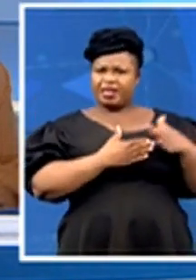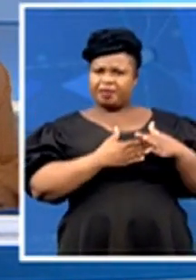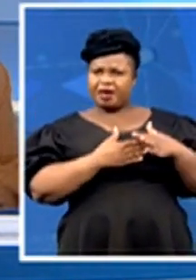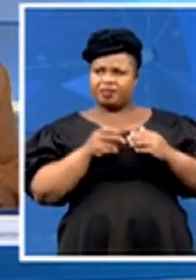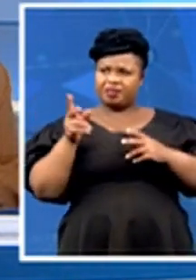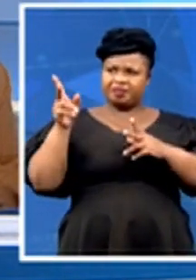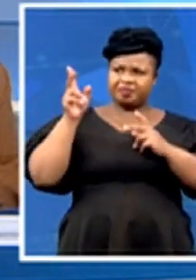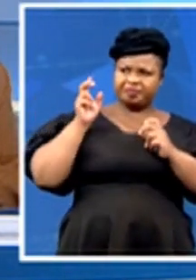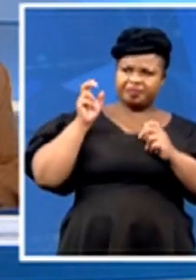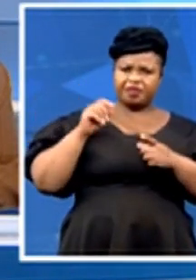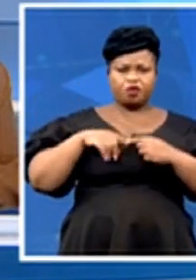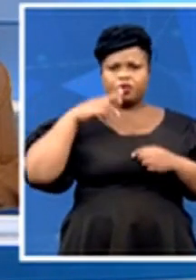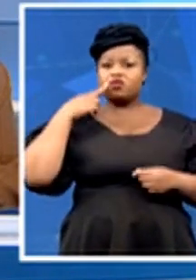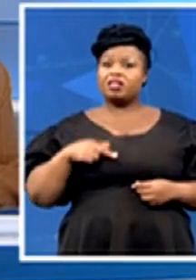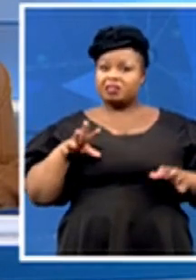government